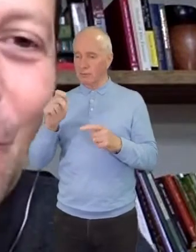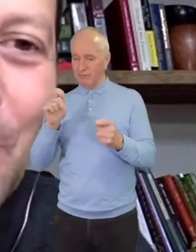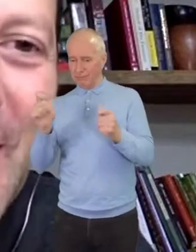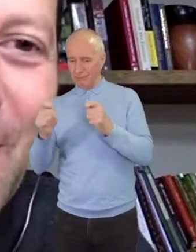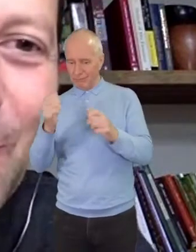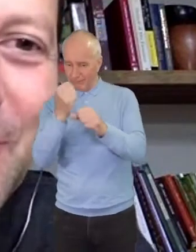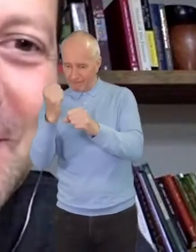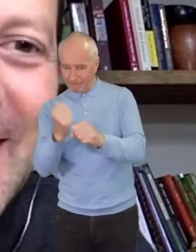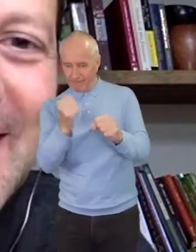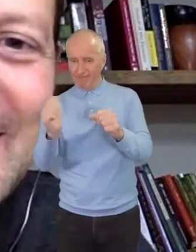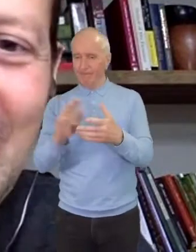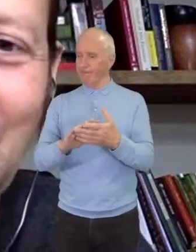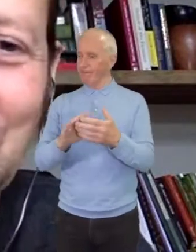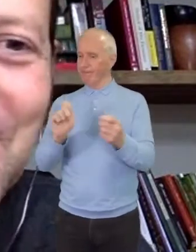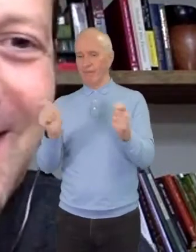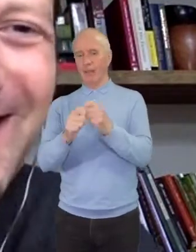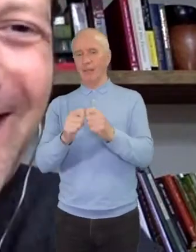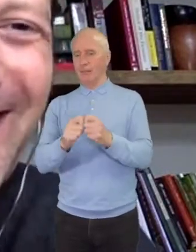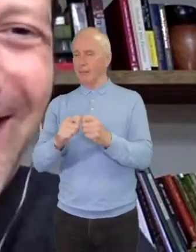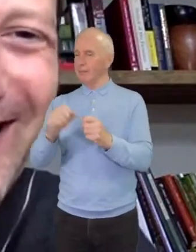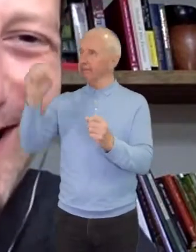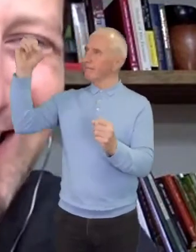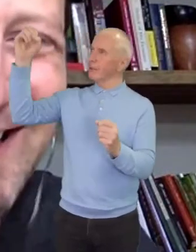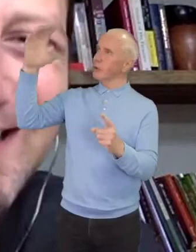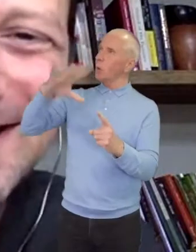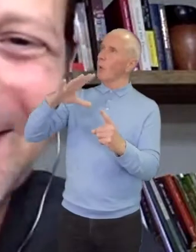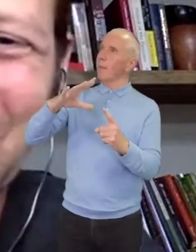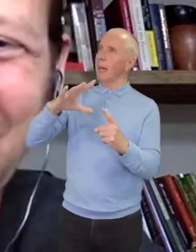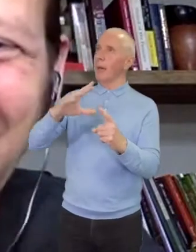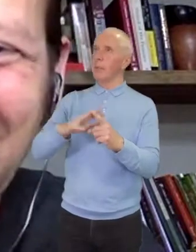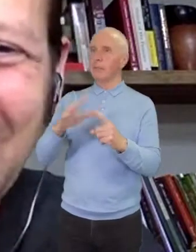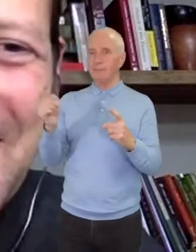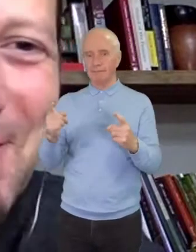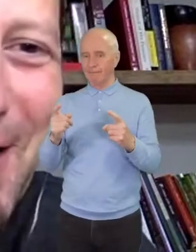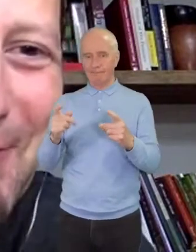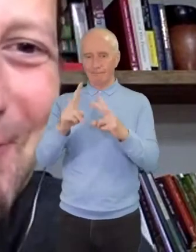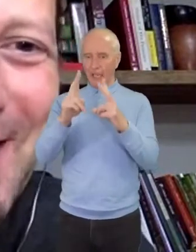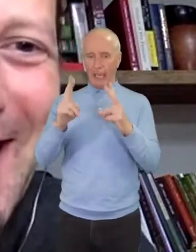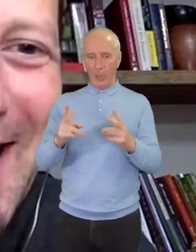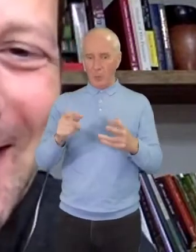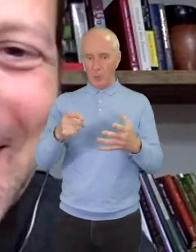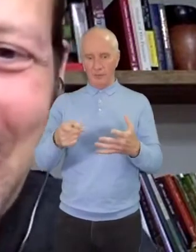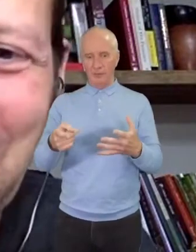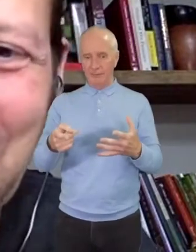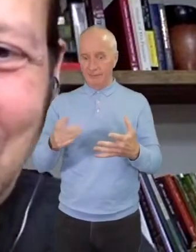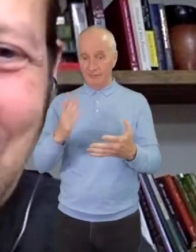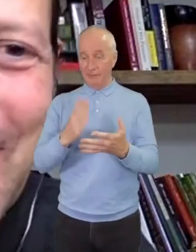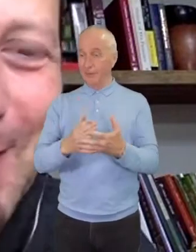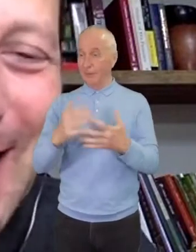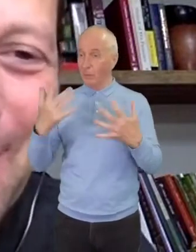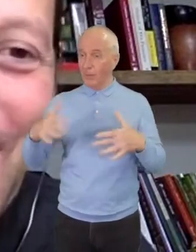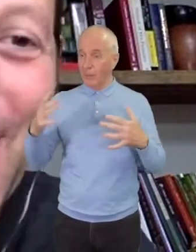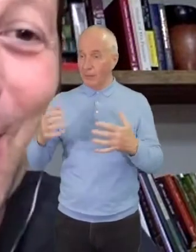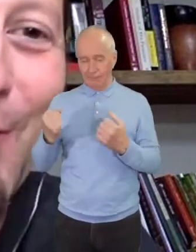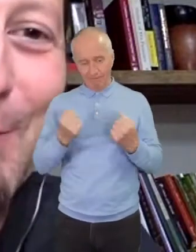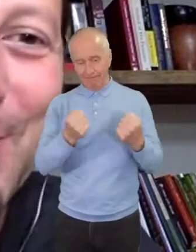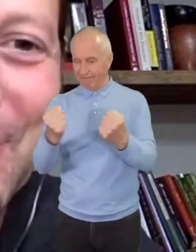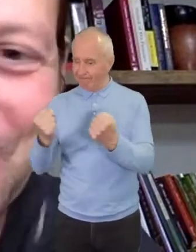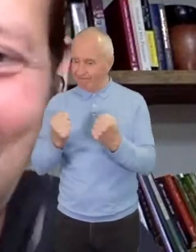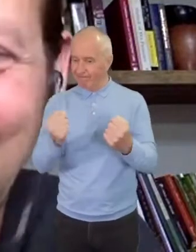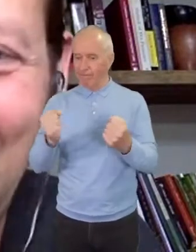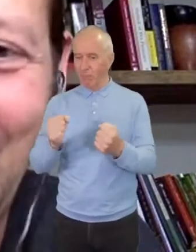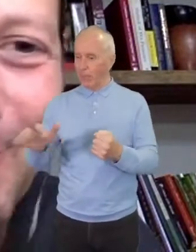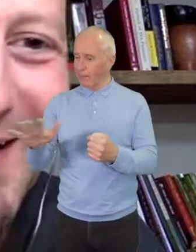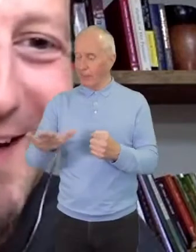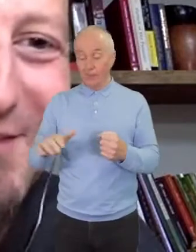solar powered tiny house. So we're living off of that, hanging out with our family. I'm not on